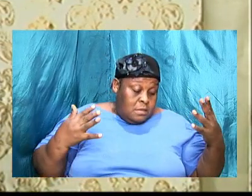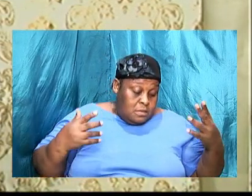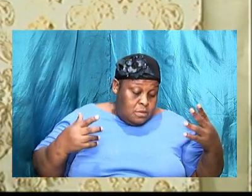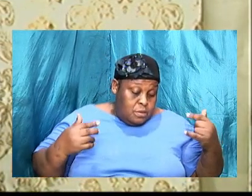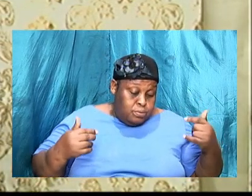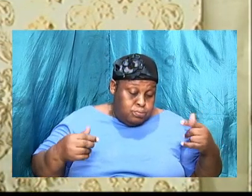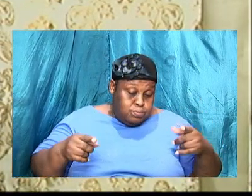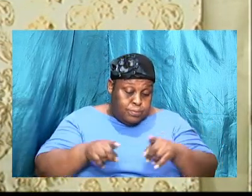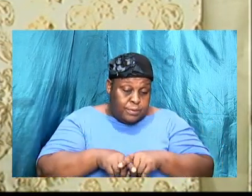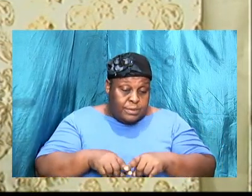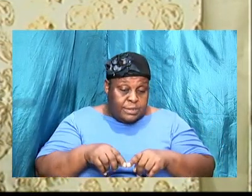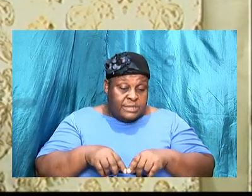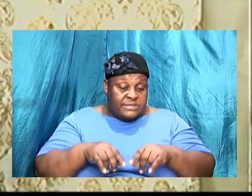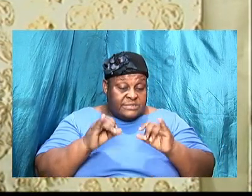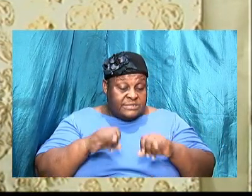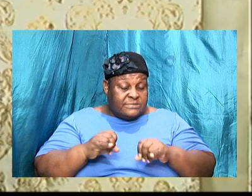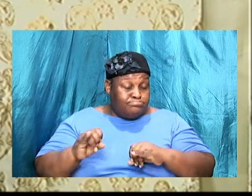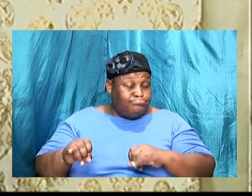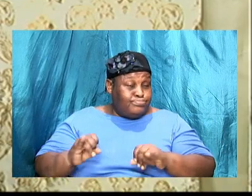as individuals as